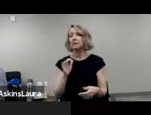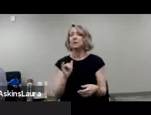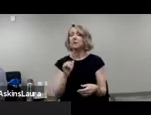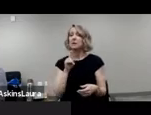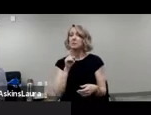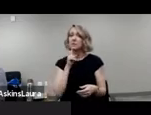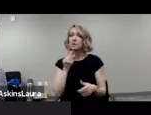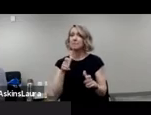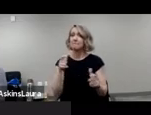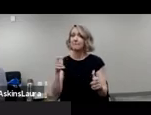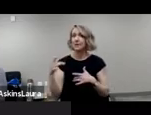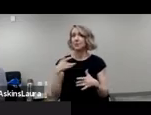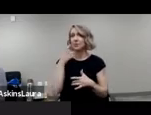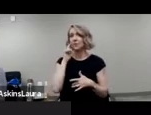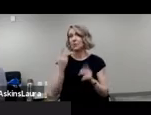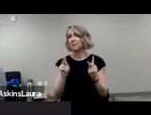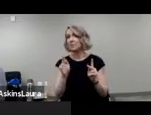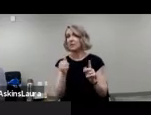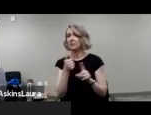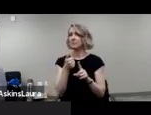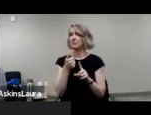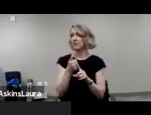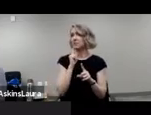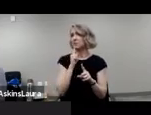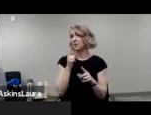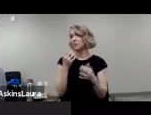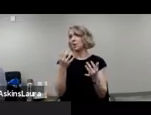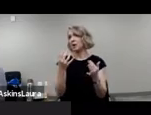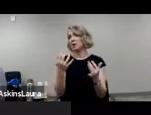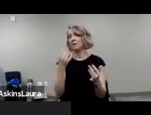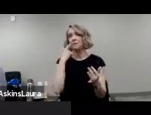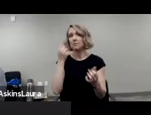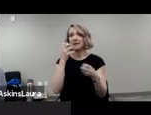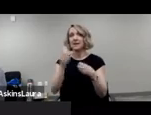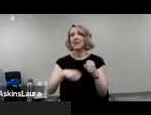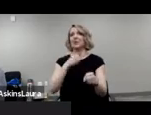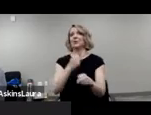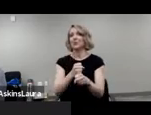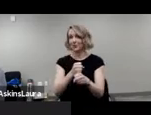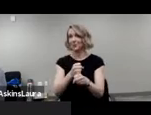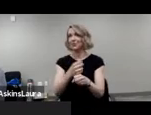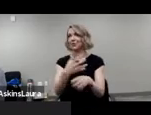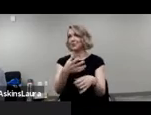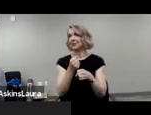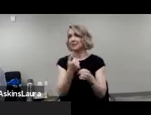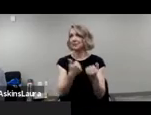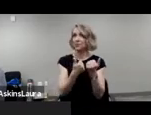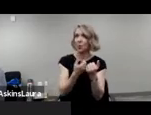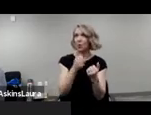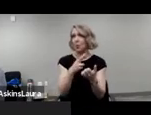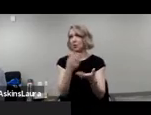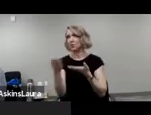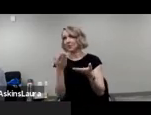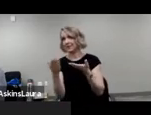for years even to give an eligibility determination to receive these kinds of services or support.